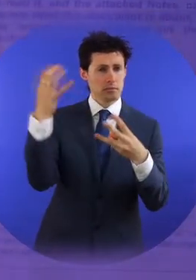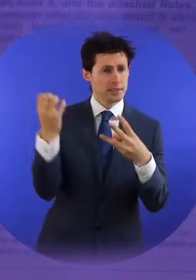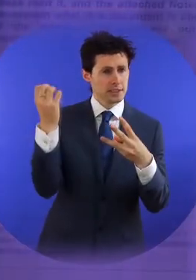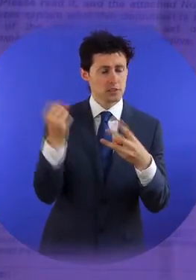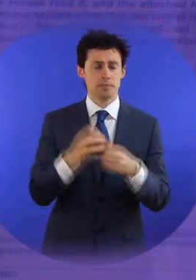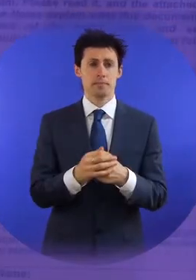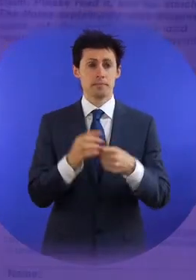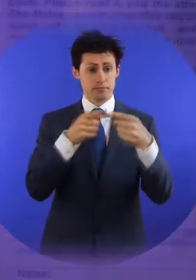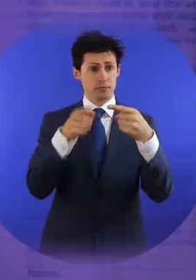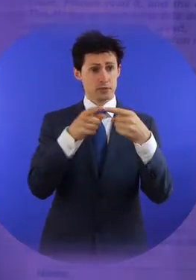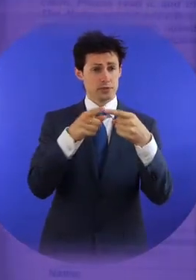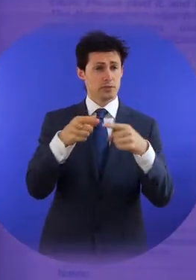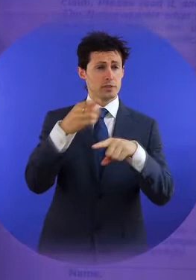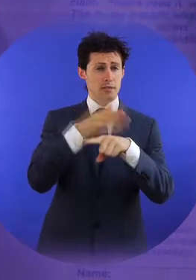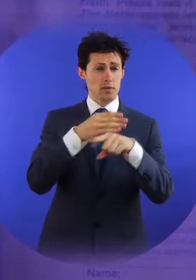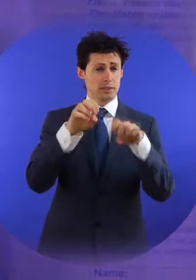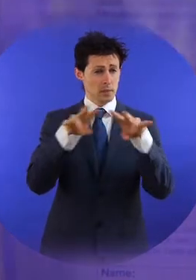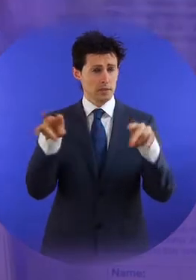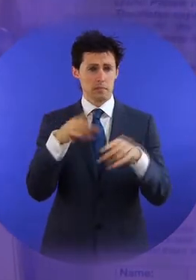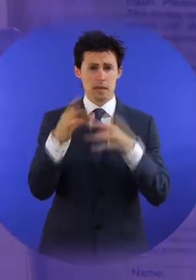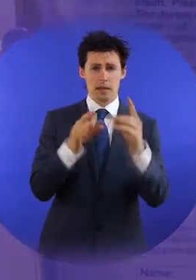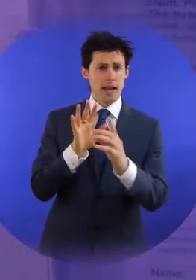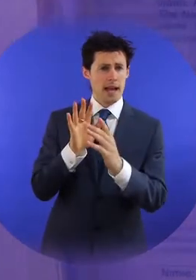Status Acts and the Pensions Acts